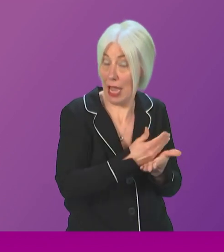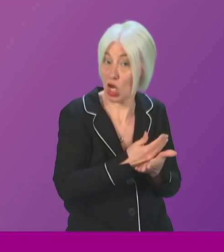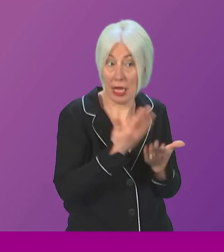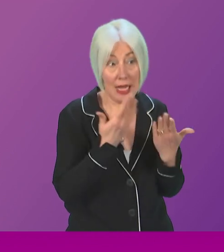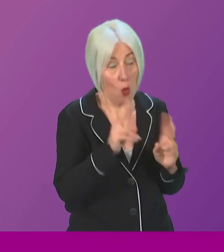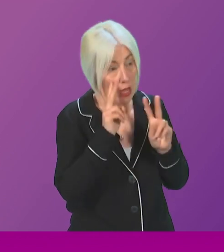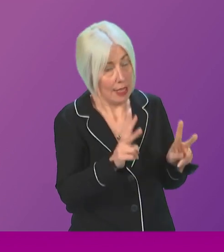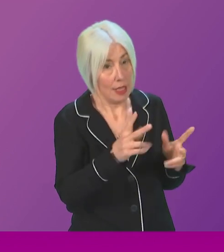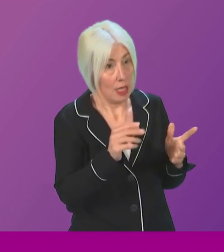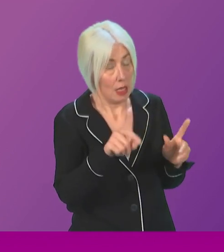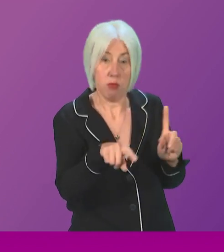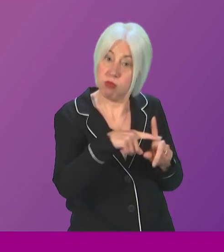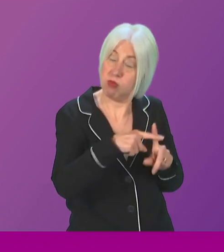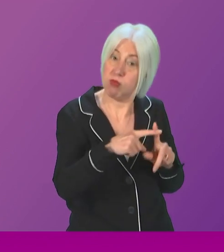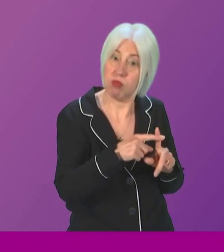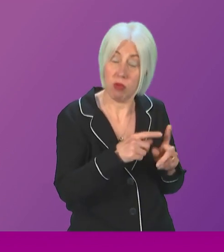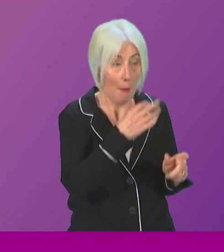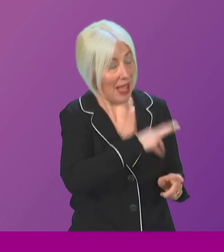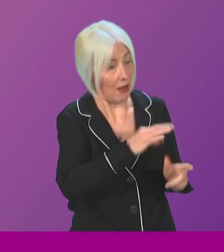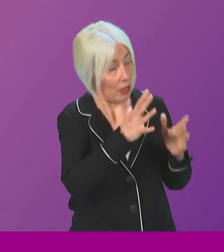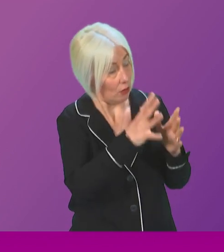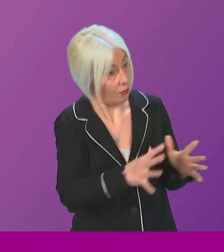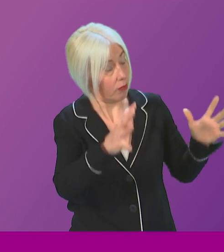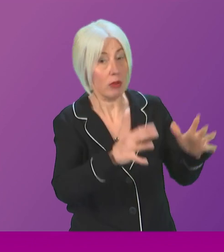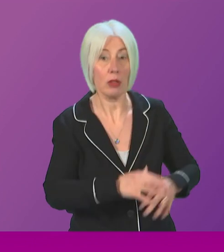work around highly protected marine areas.